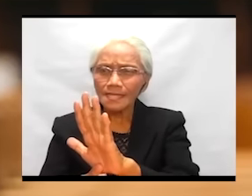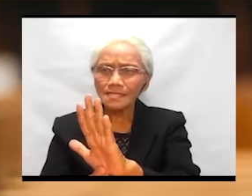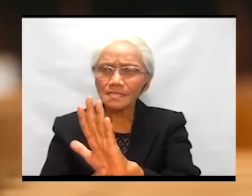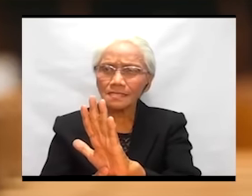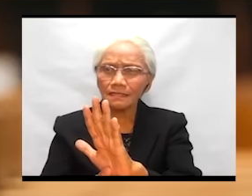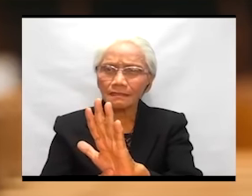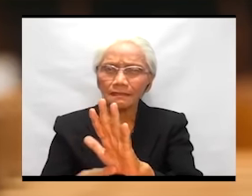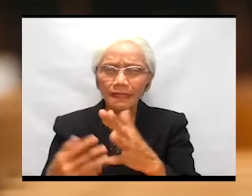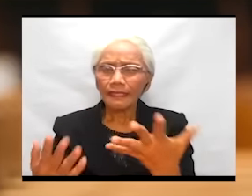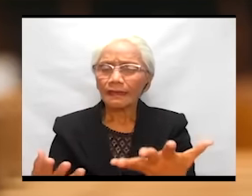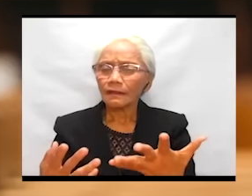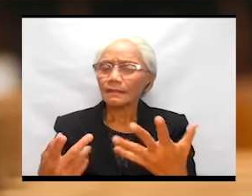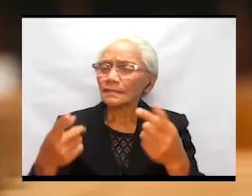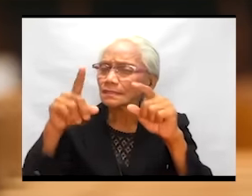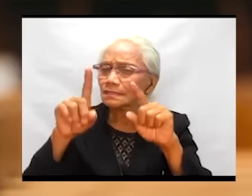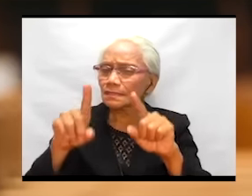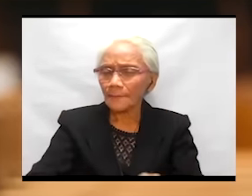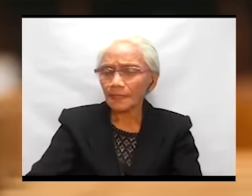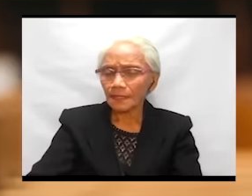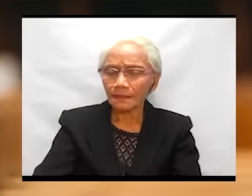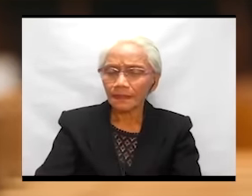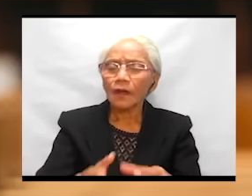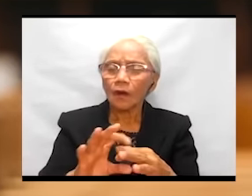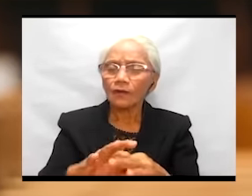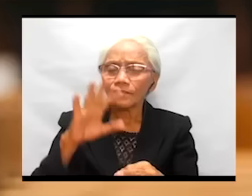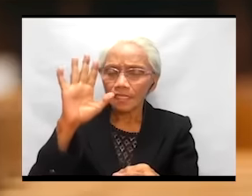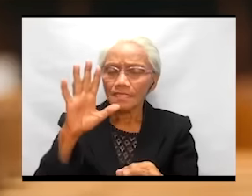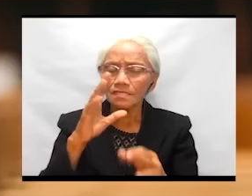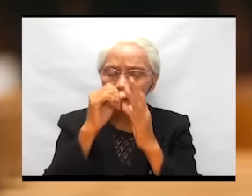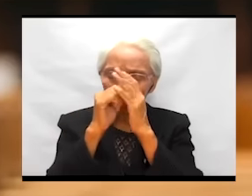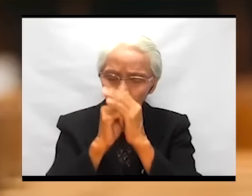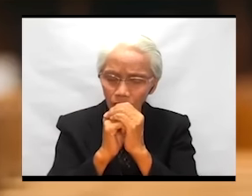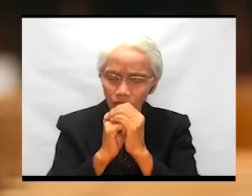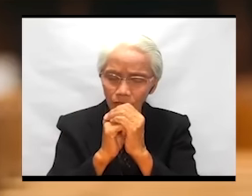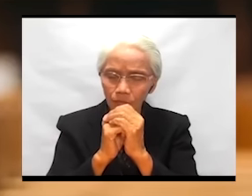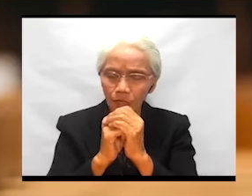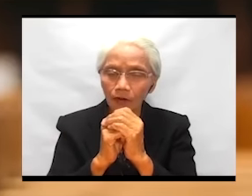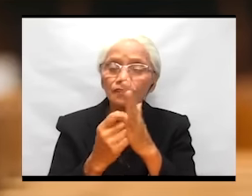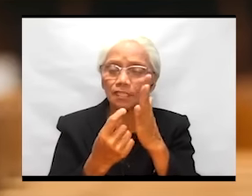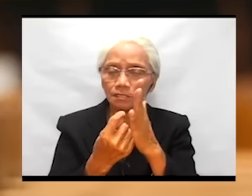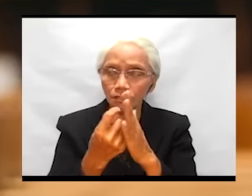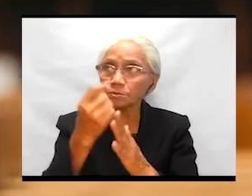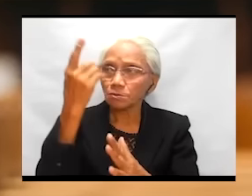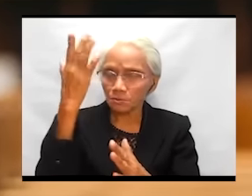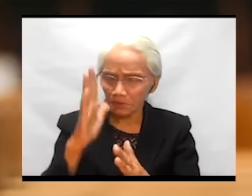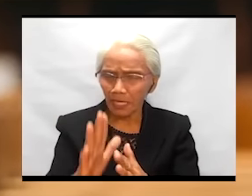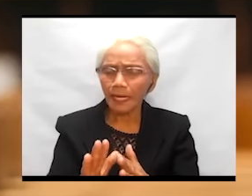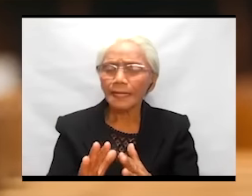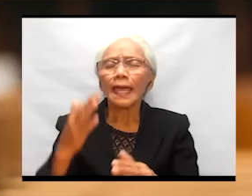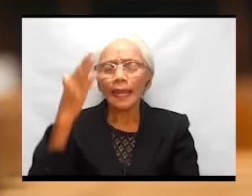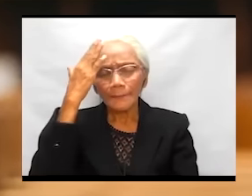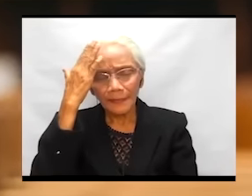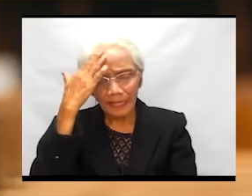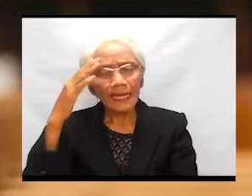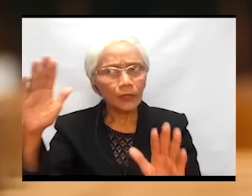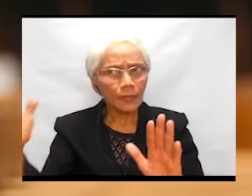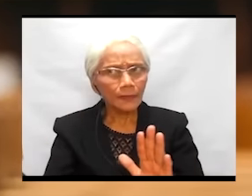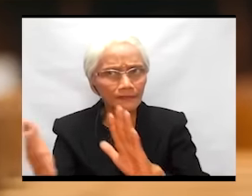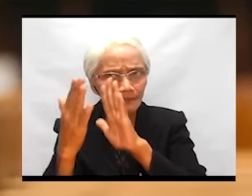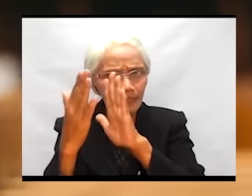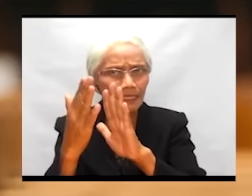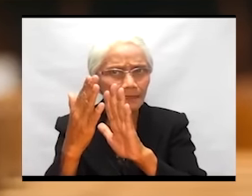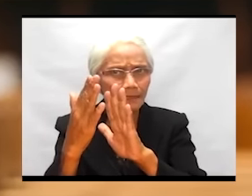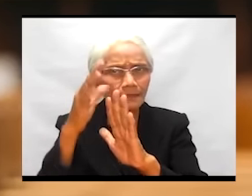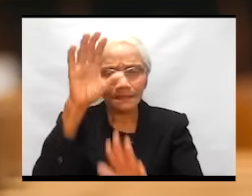the consequence of His worship of the true God. He will face the cross,